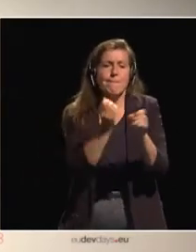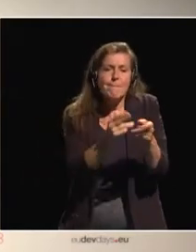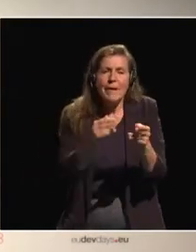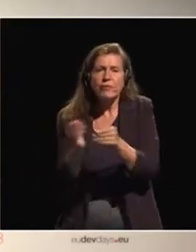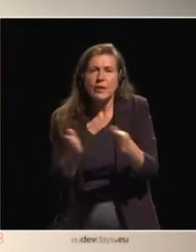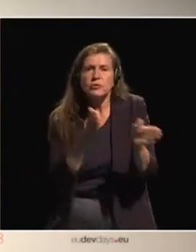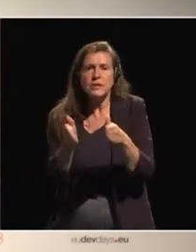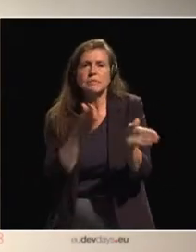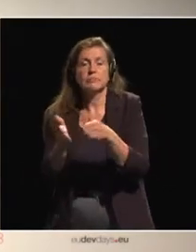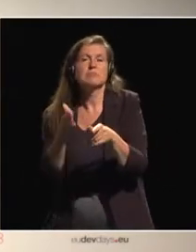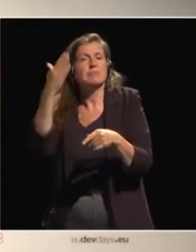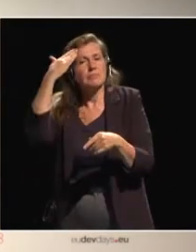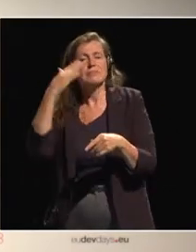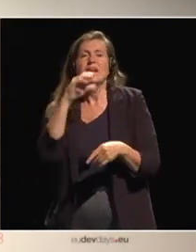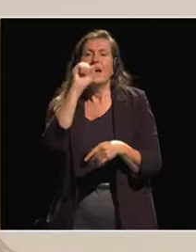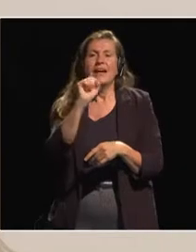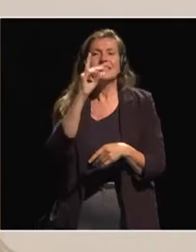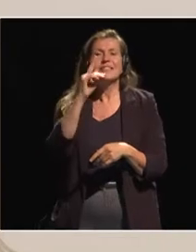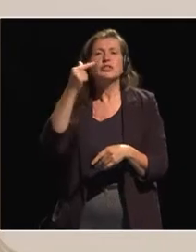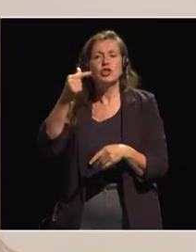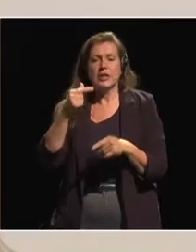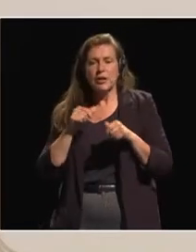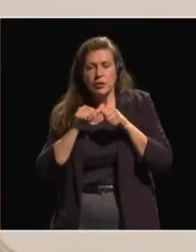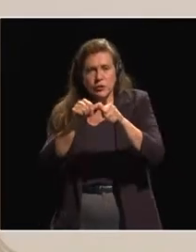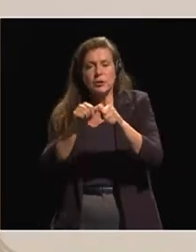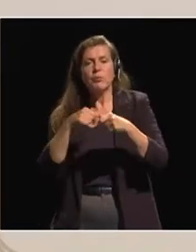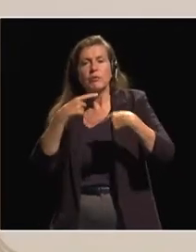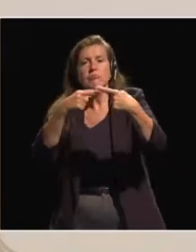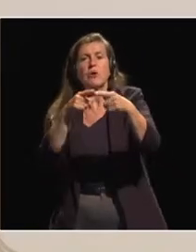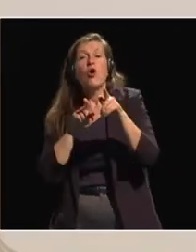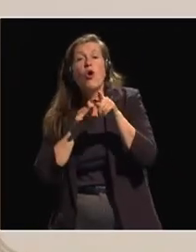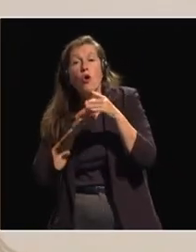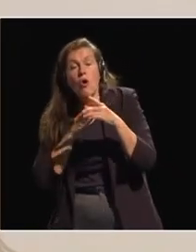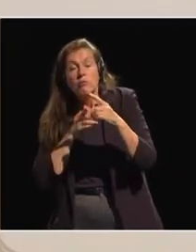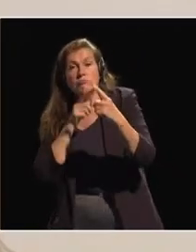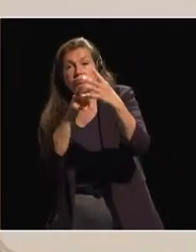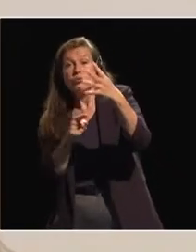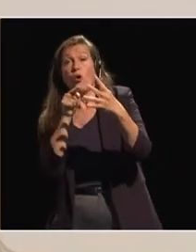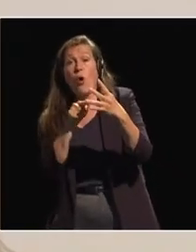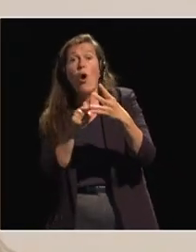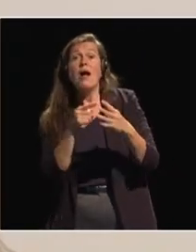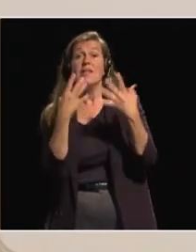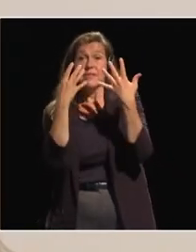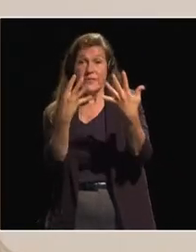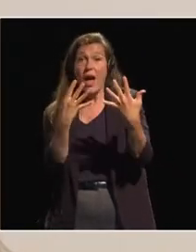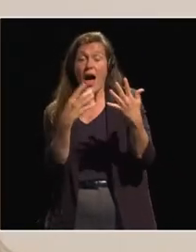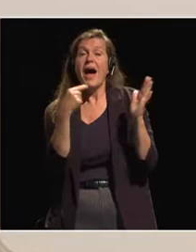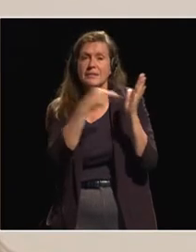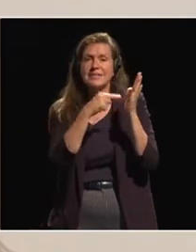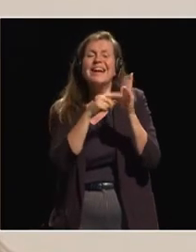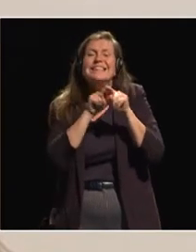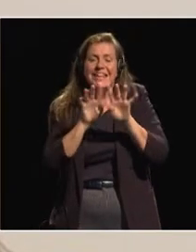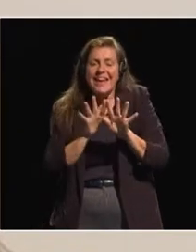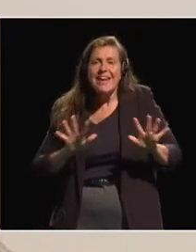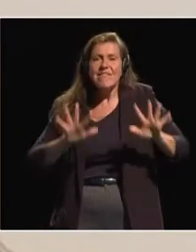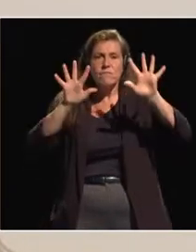all know SDG-GO9, inclusive and sustainable industrialization, infrastructure and infrastructure